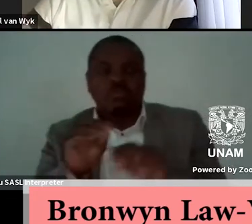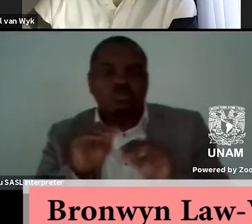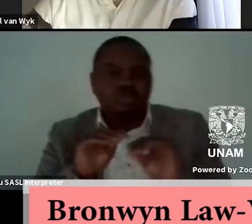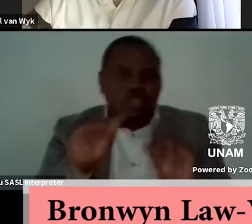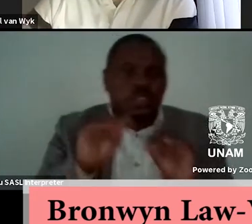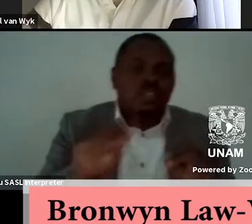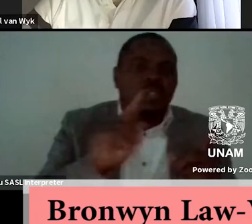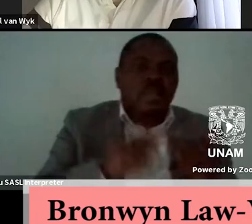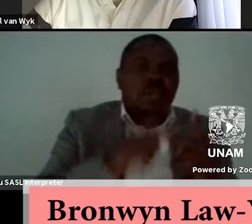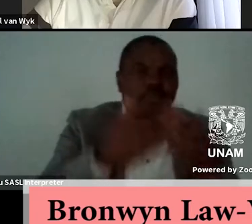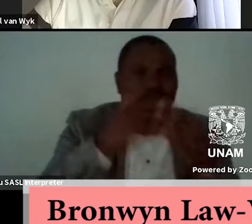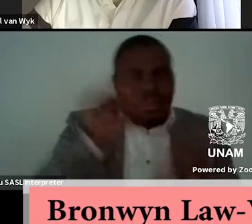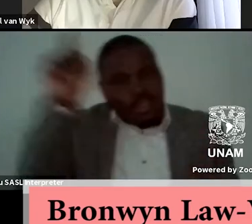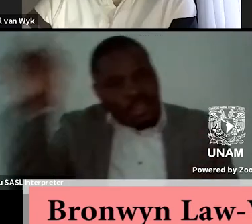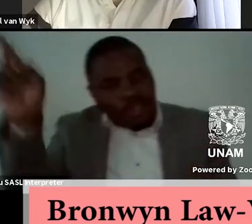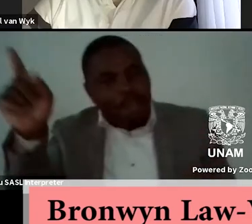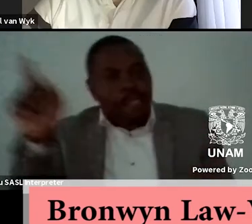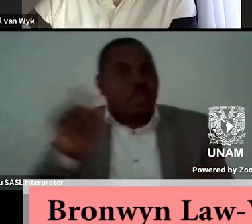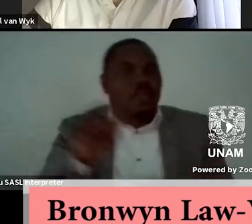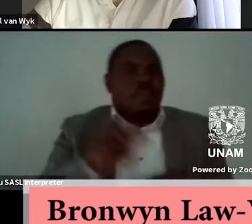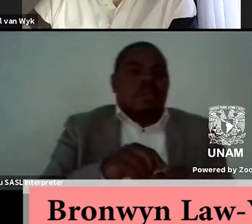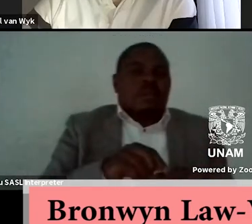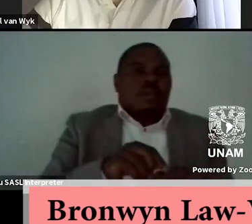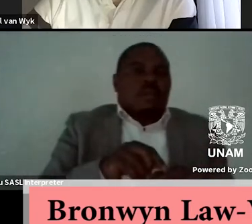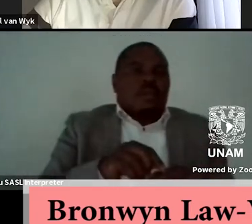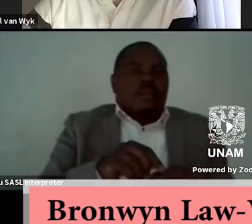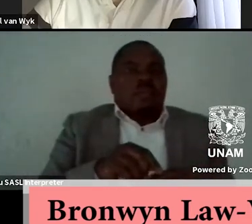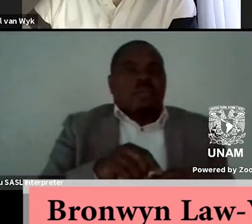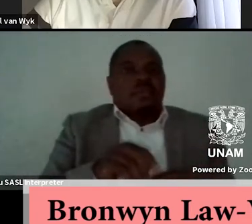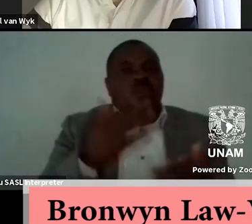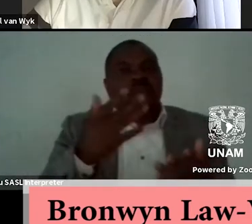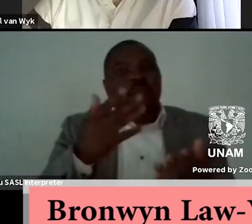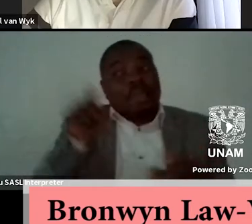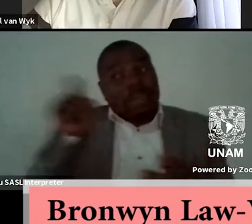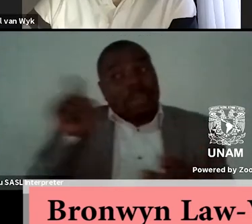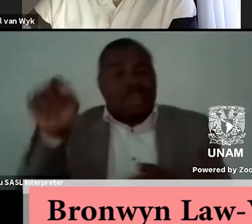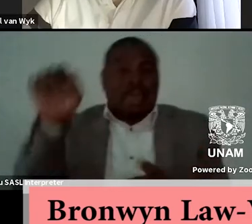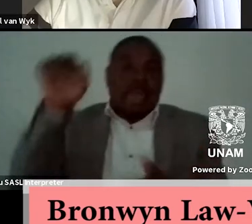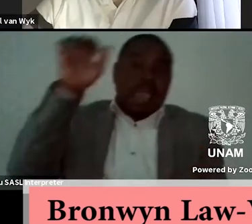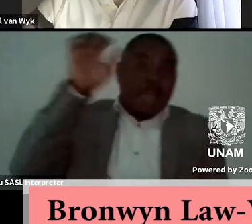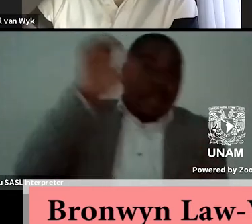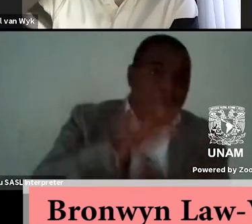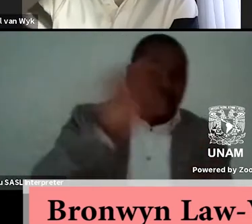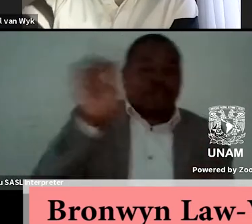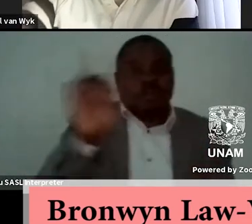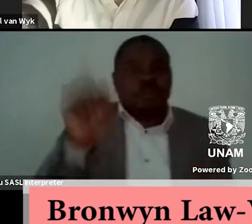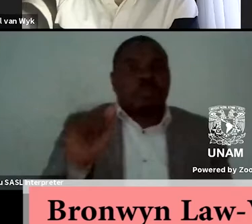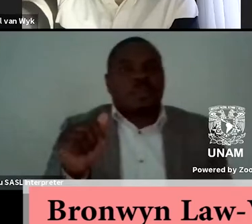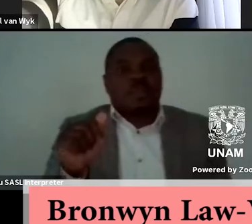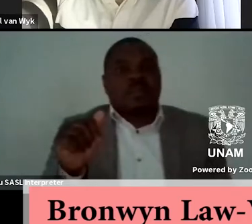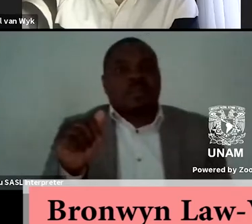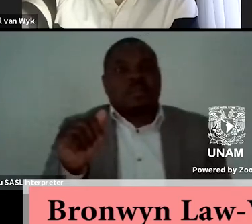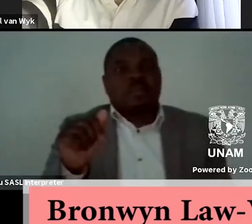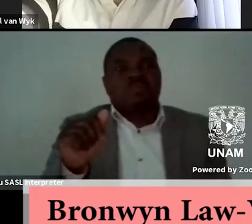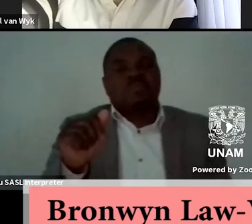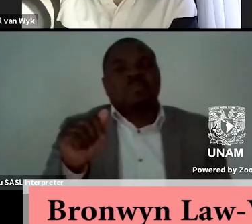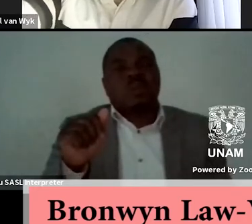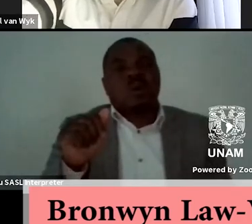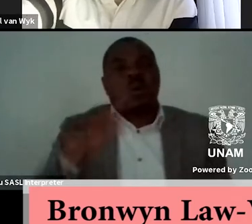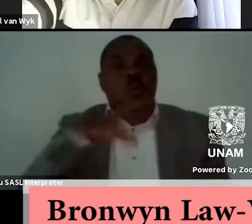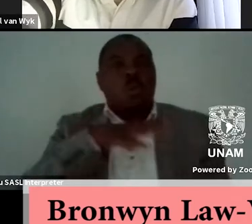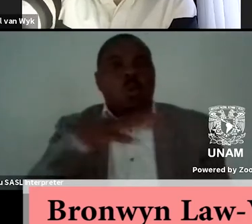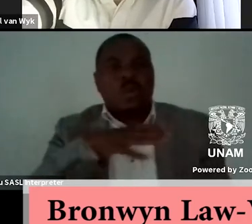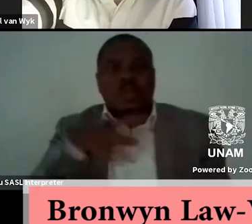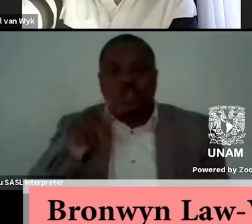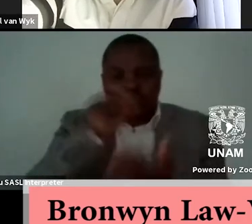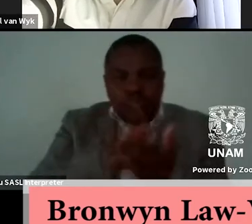um which obviously has impacted um not only their own writing